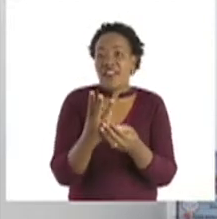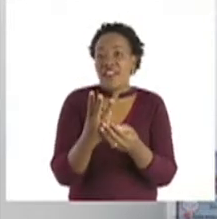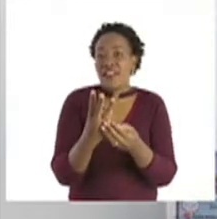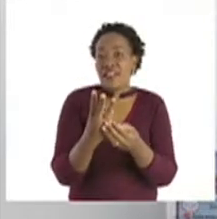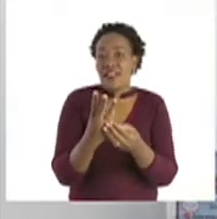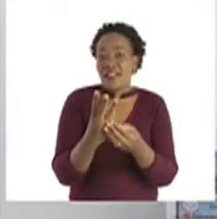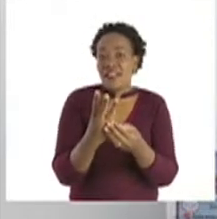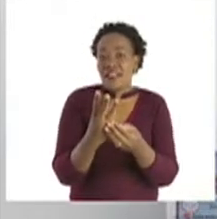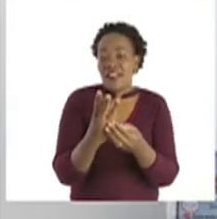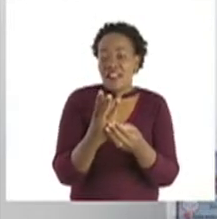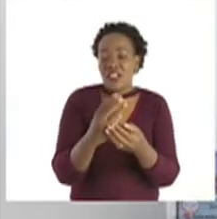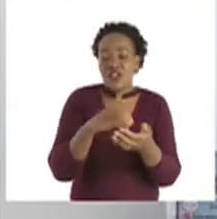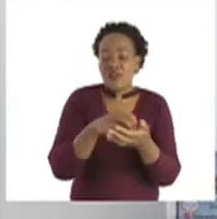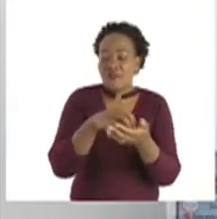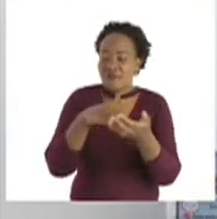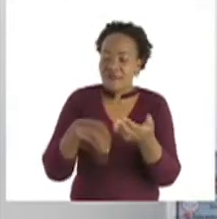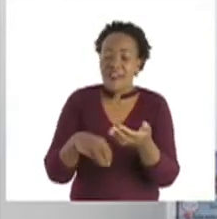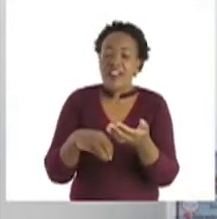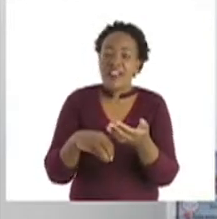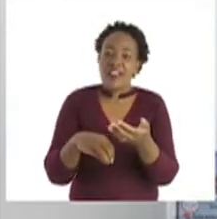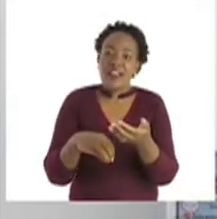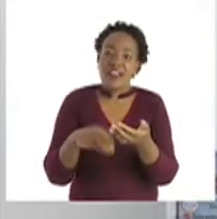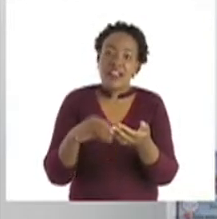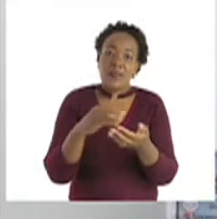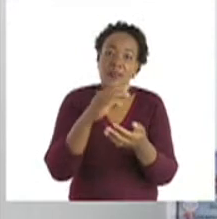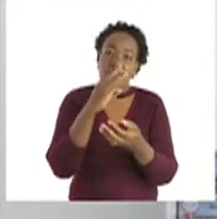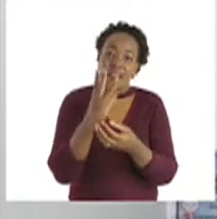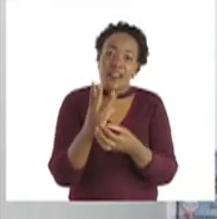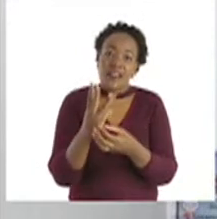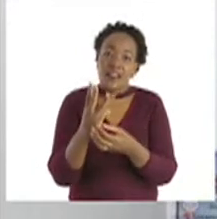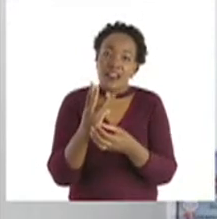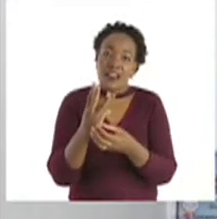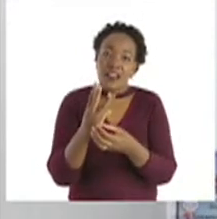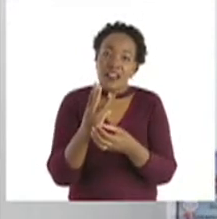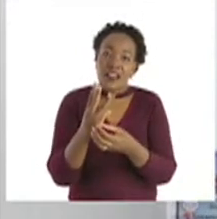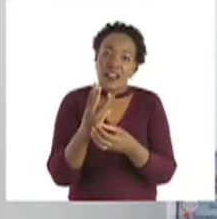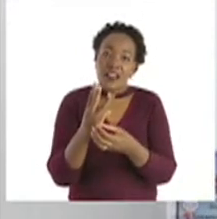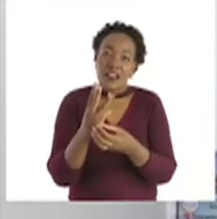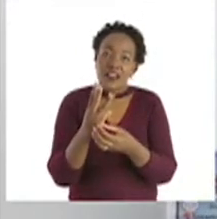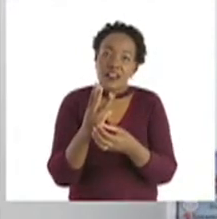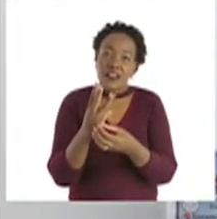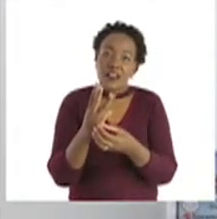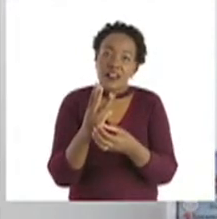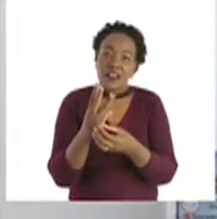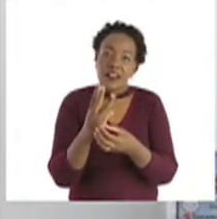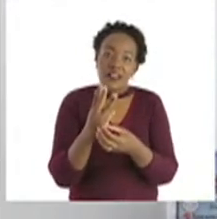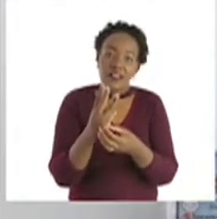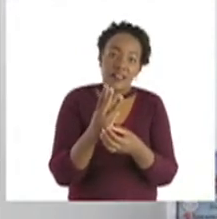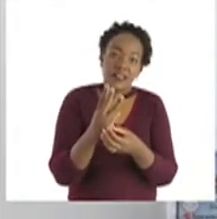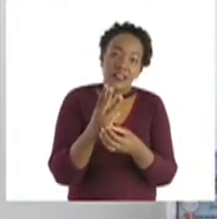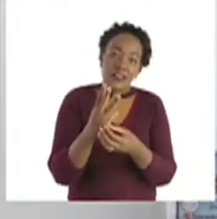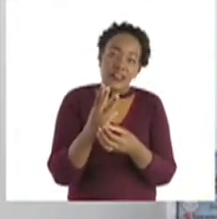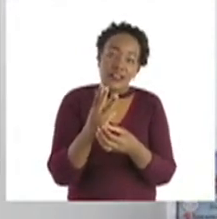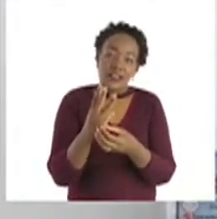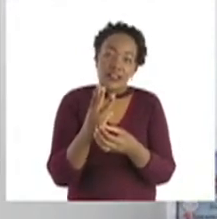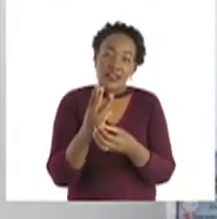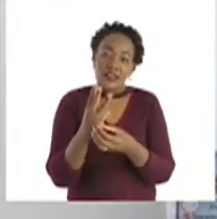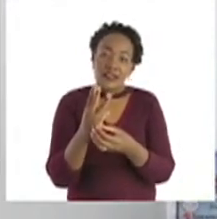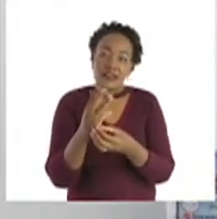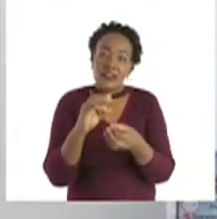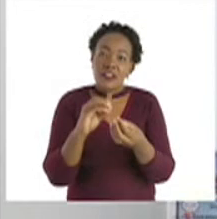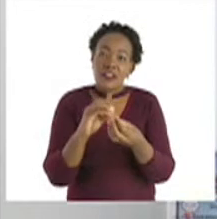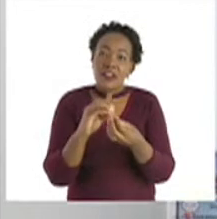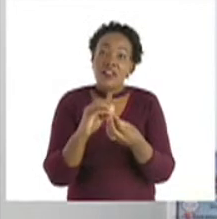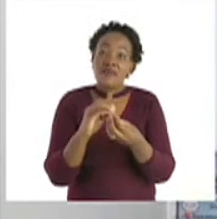subtracting. So, in this case, we are subtracting 3 numbers.